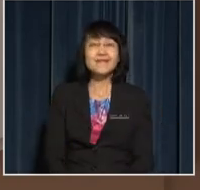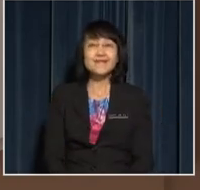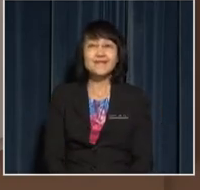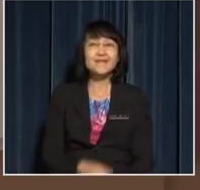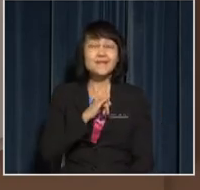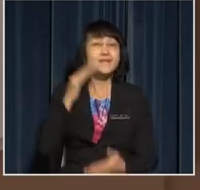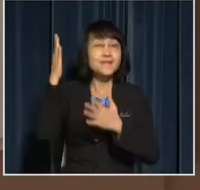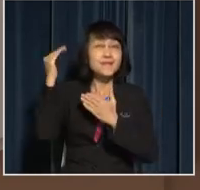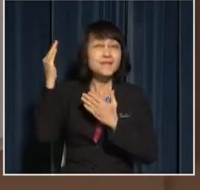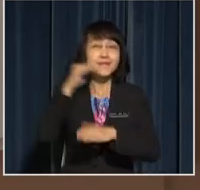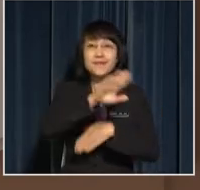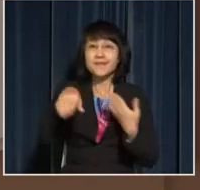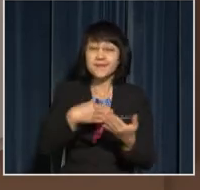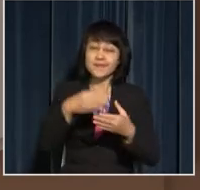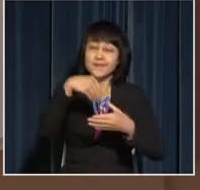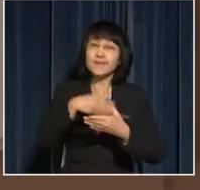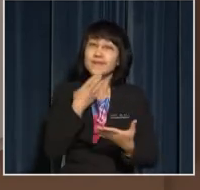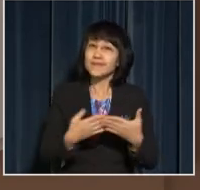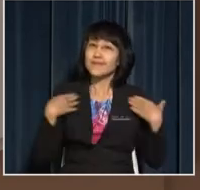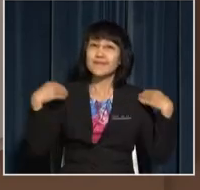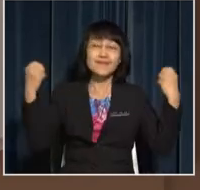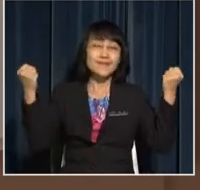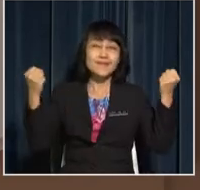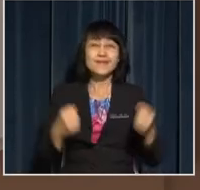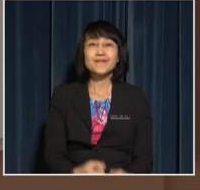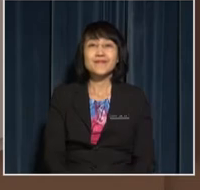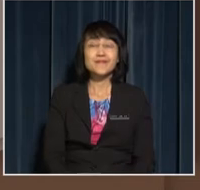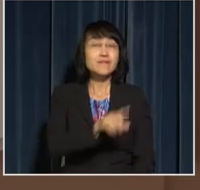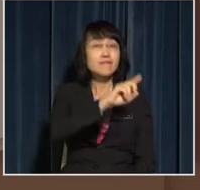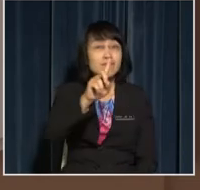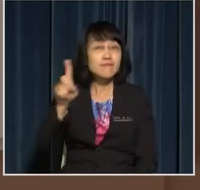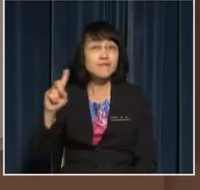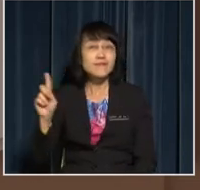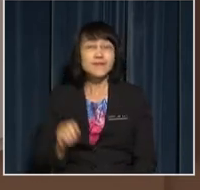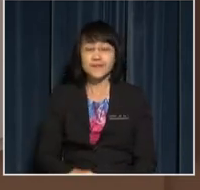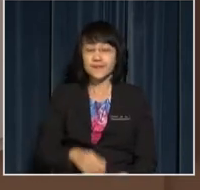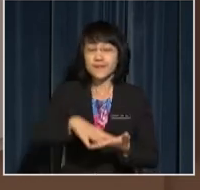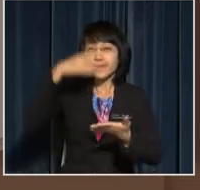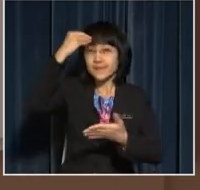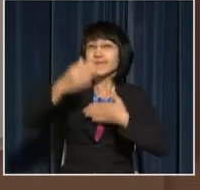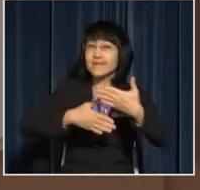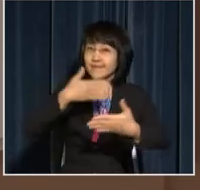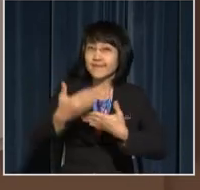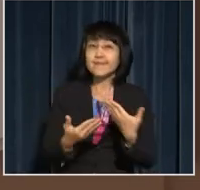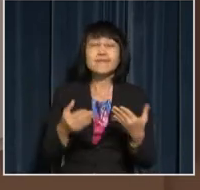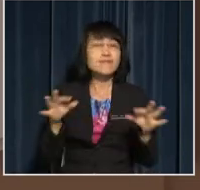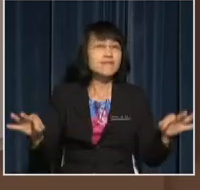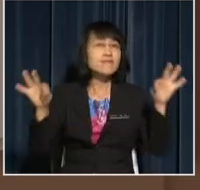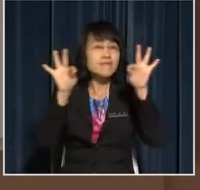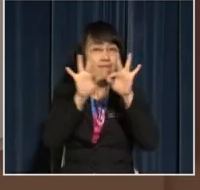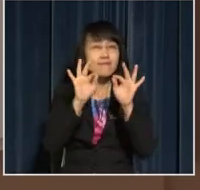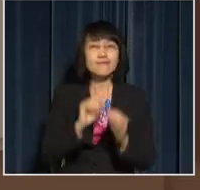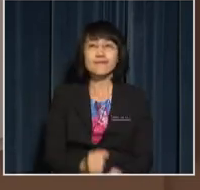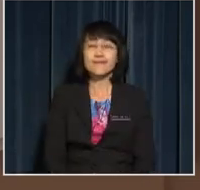I hope you are in good health Wherever you are, the learning process is very important